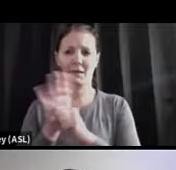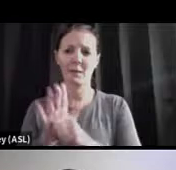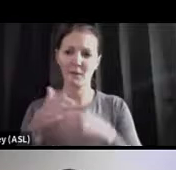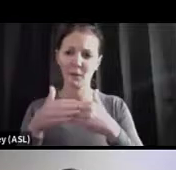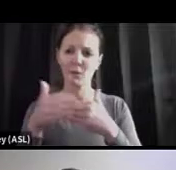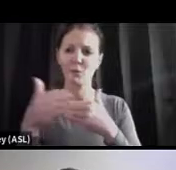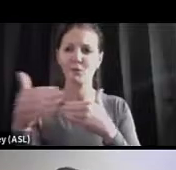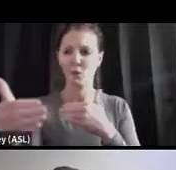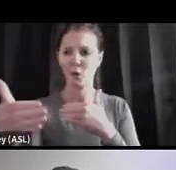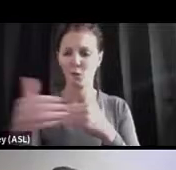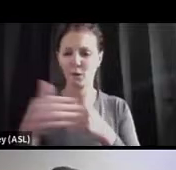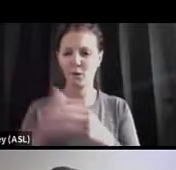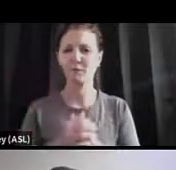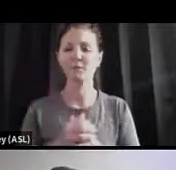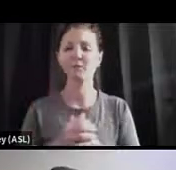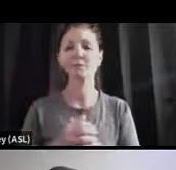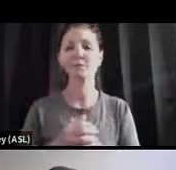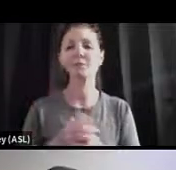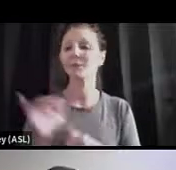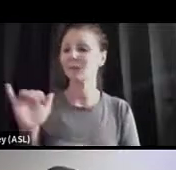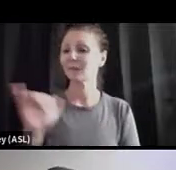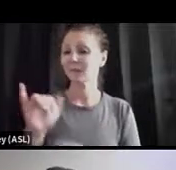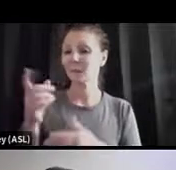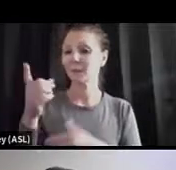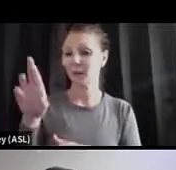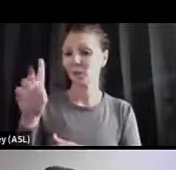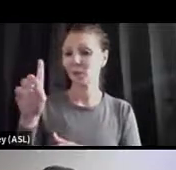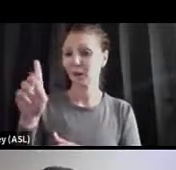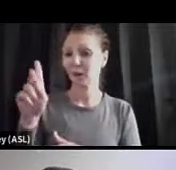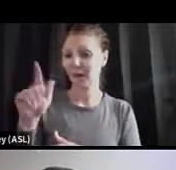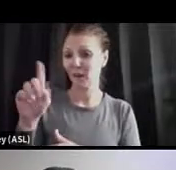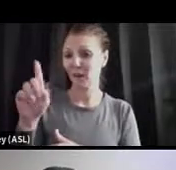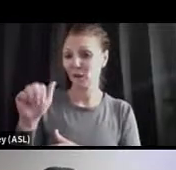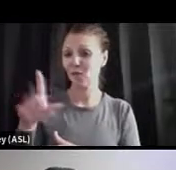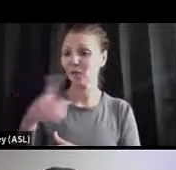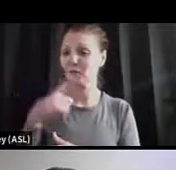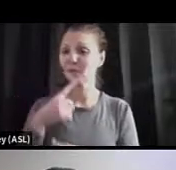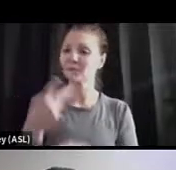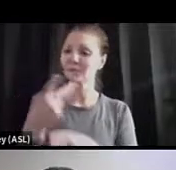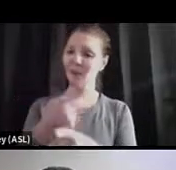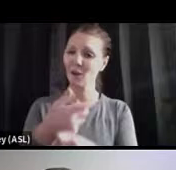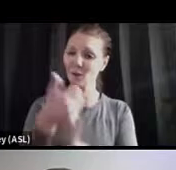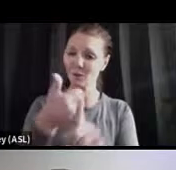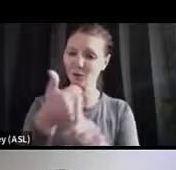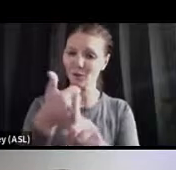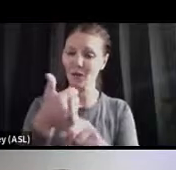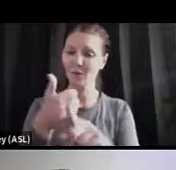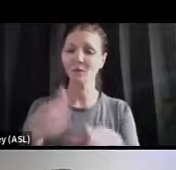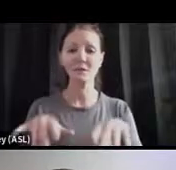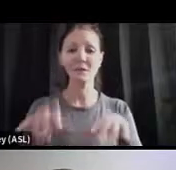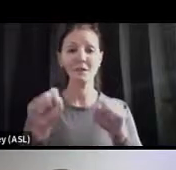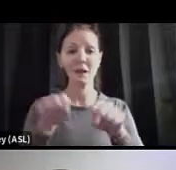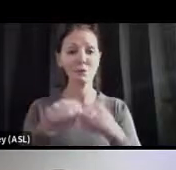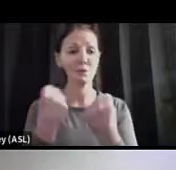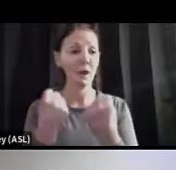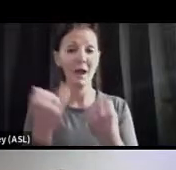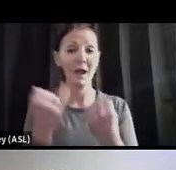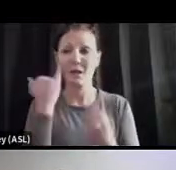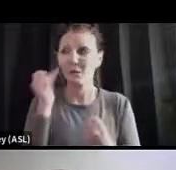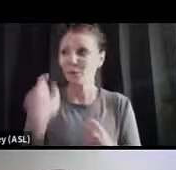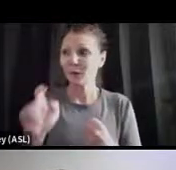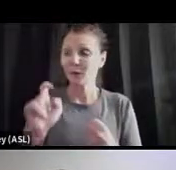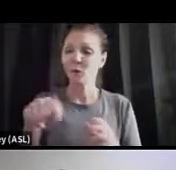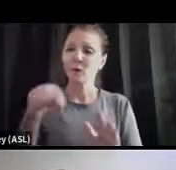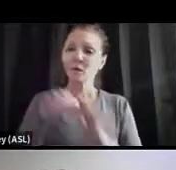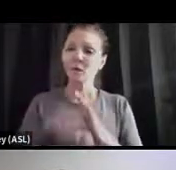So I'll echo Dr. Cater again. Take care of yourself. Take a break. If you need to, take a deep breath. Know